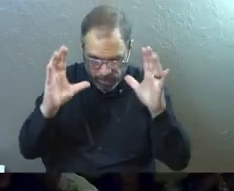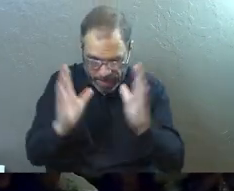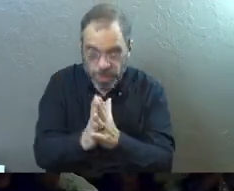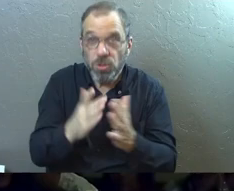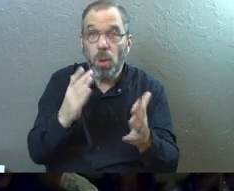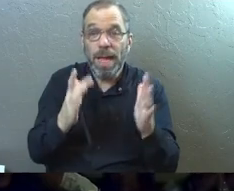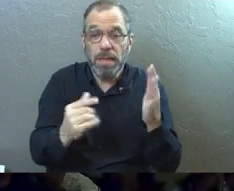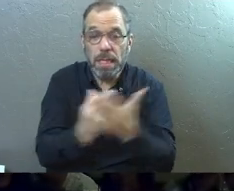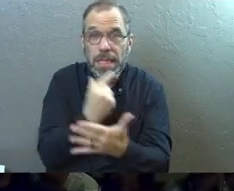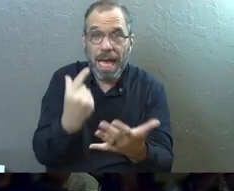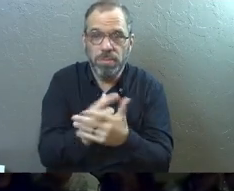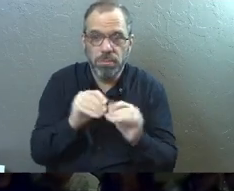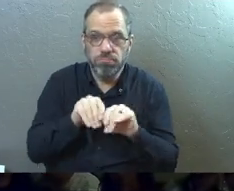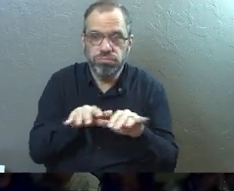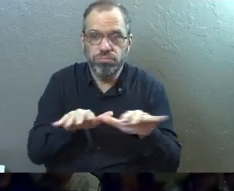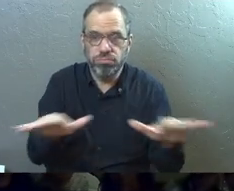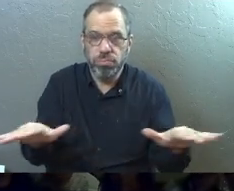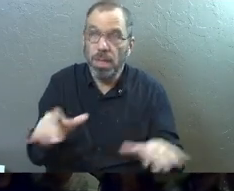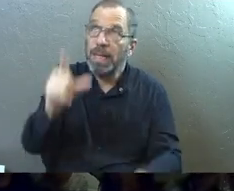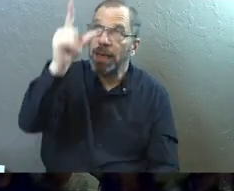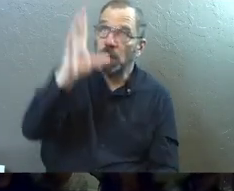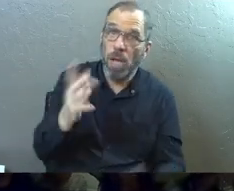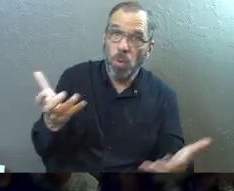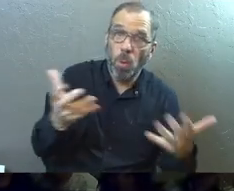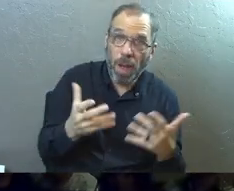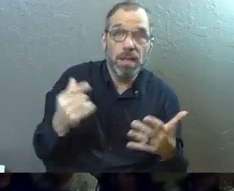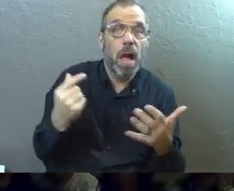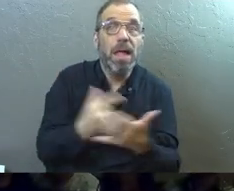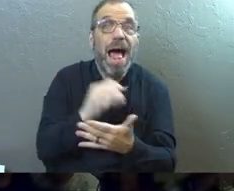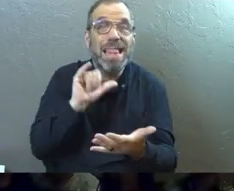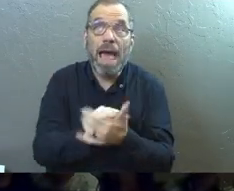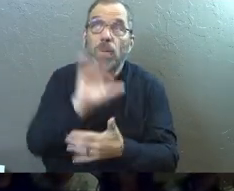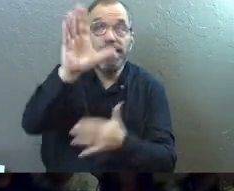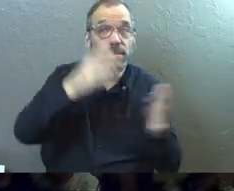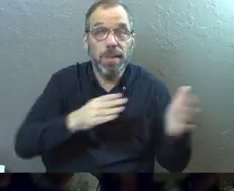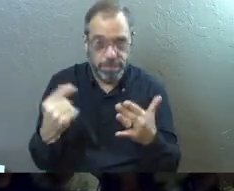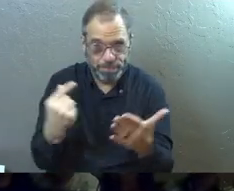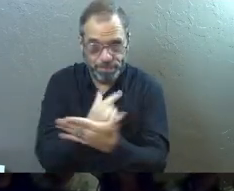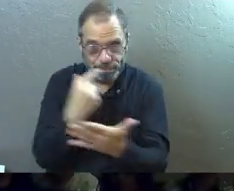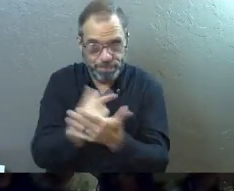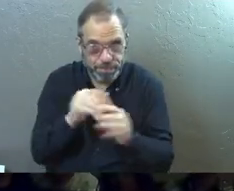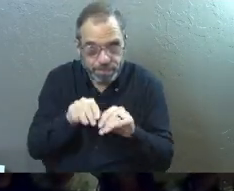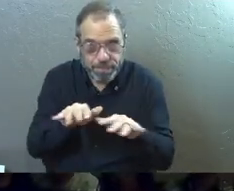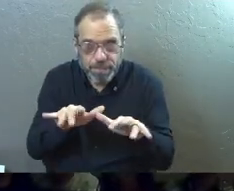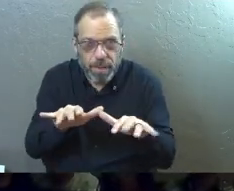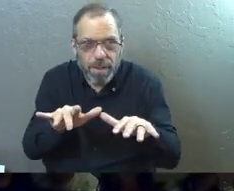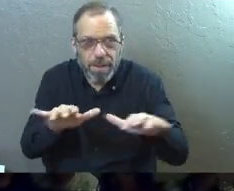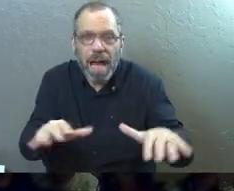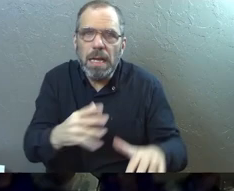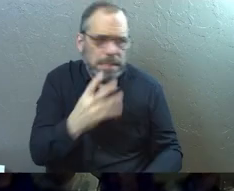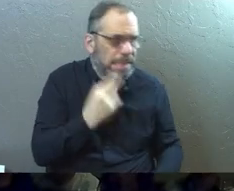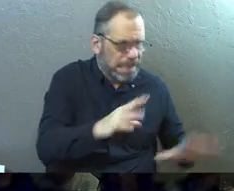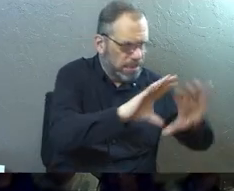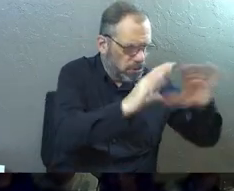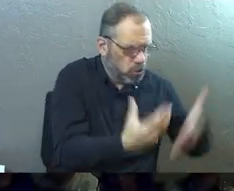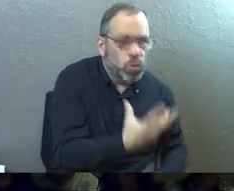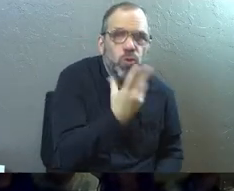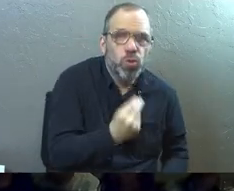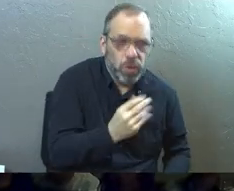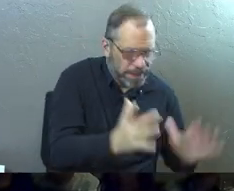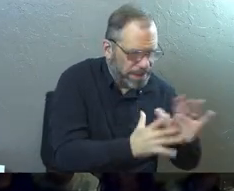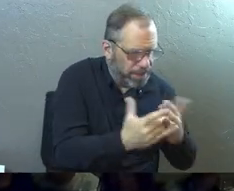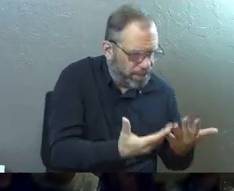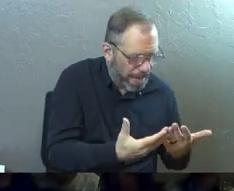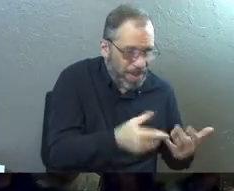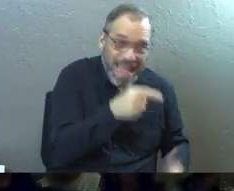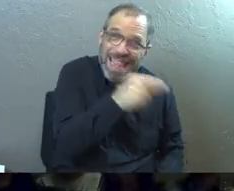so that the good news of Jesus can continue to move forward like God has called it to because again, that was his plan, right? It's so funny to watch the Jewish people in these passages